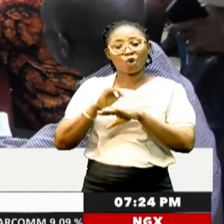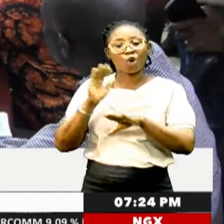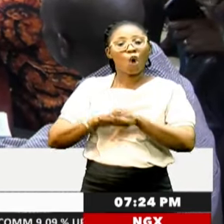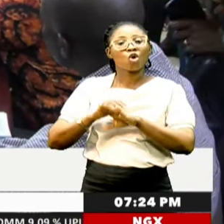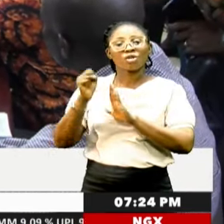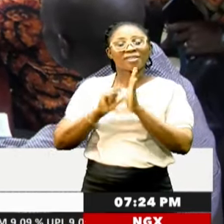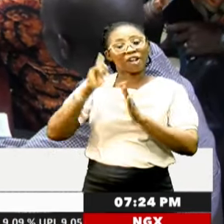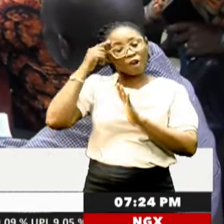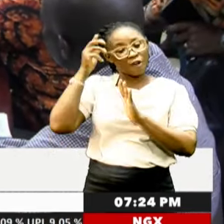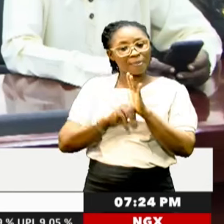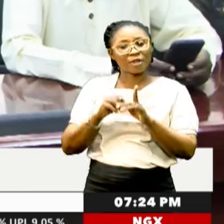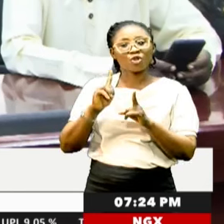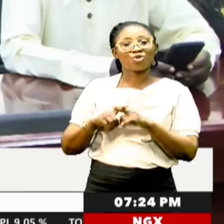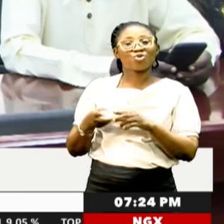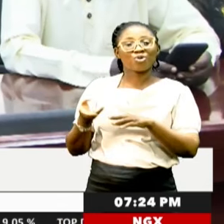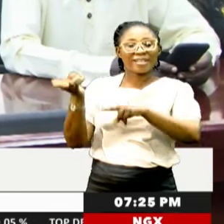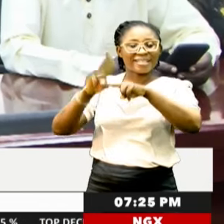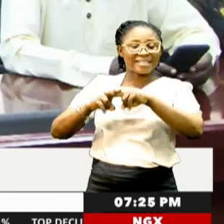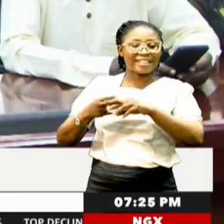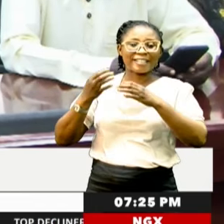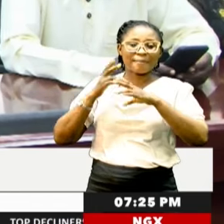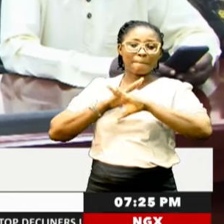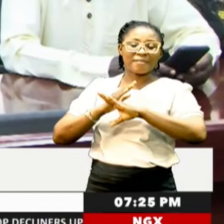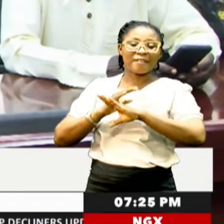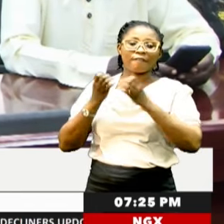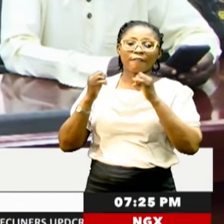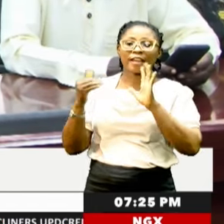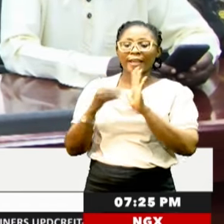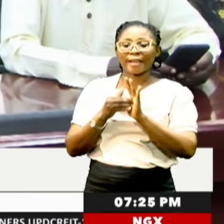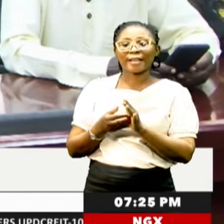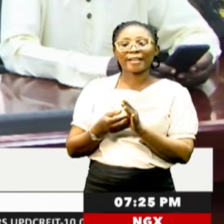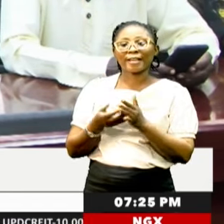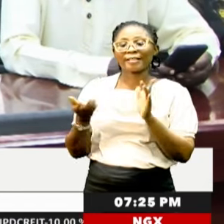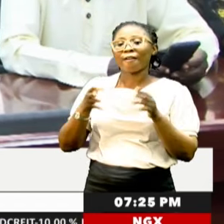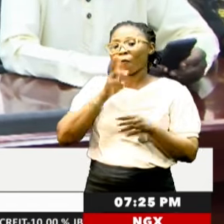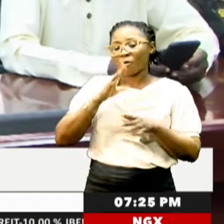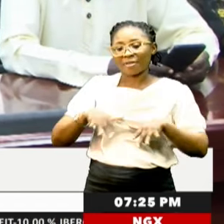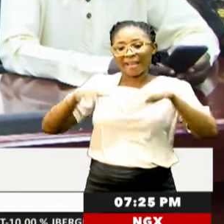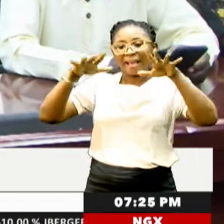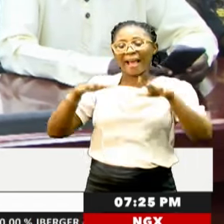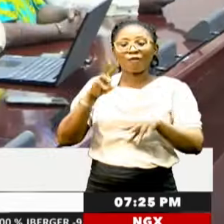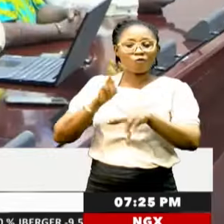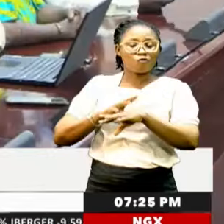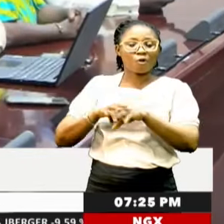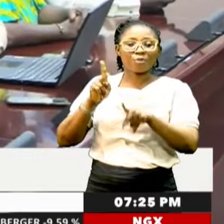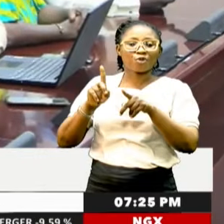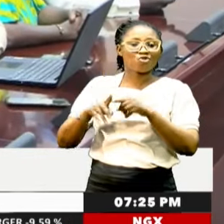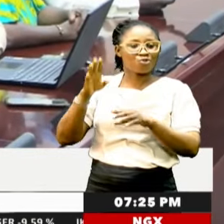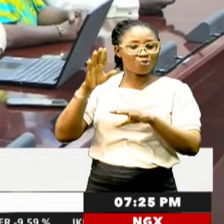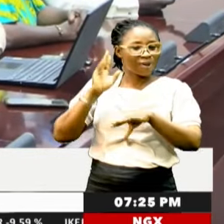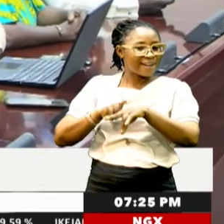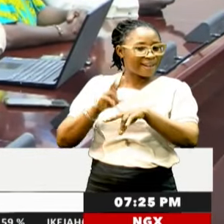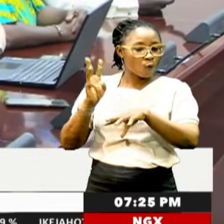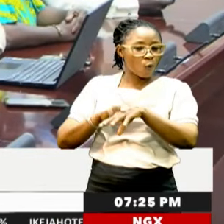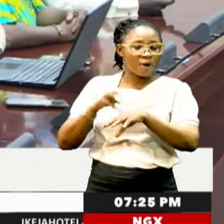across the country to intensify preventive efforts against occurring flooding and also educate citizens to heed flood warnings